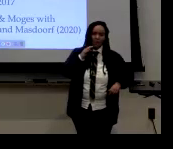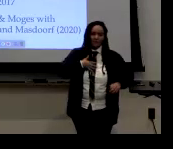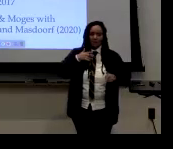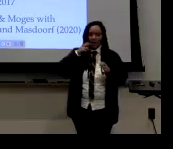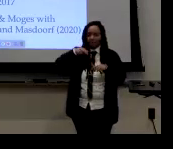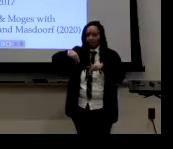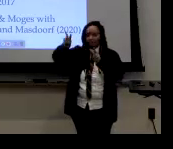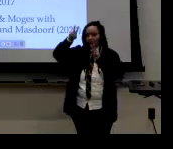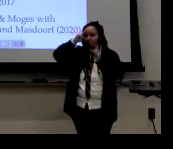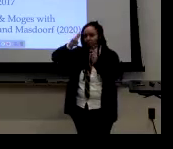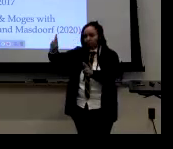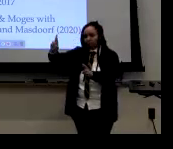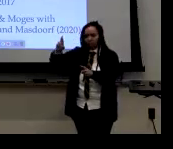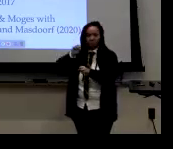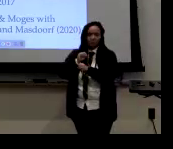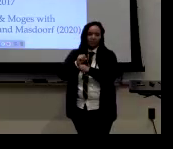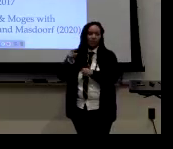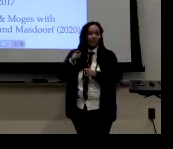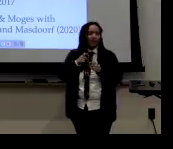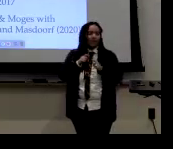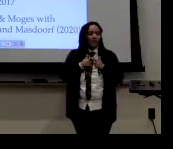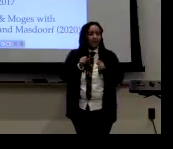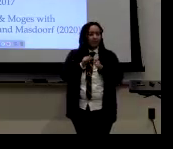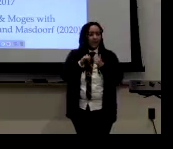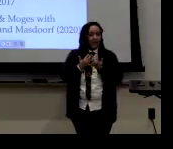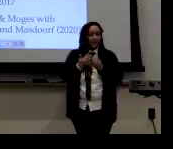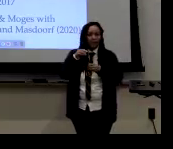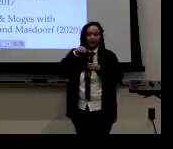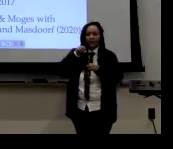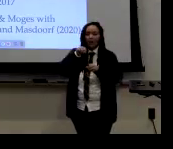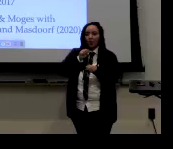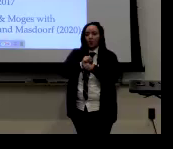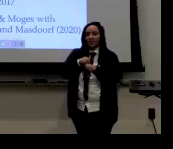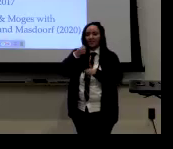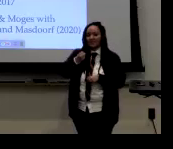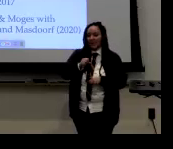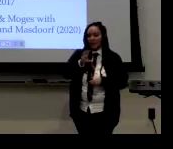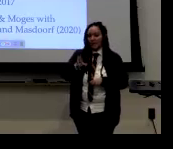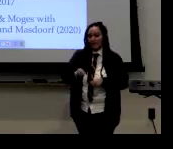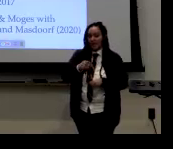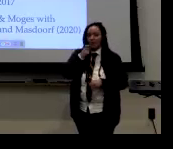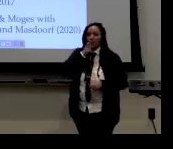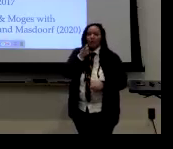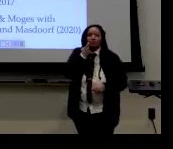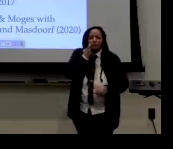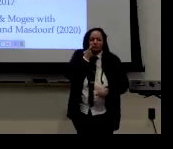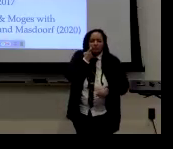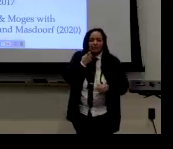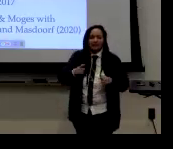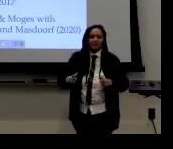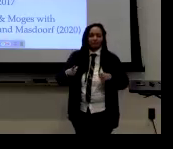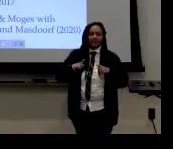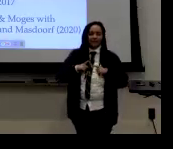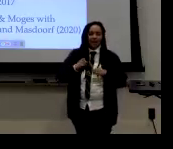is her name and someone that I really look up to. And she's a role model for me from Southeast